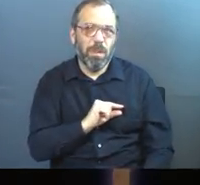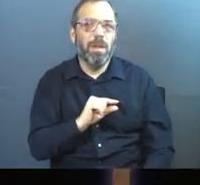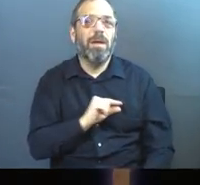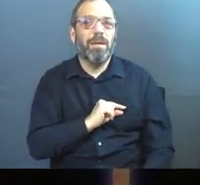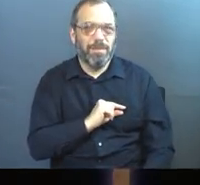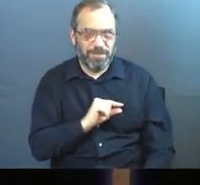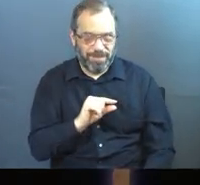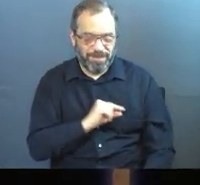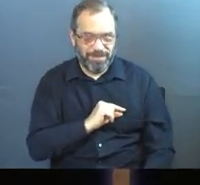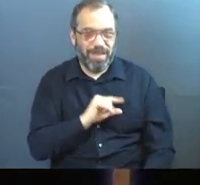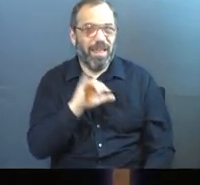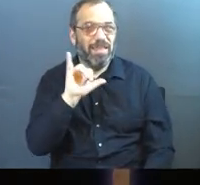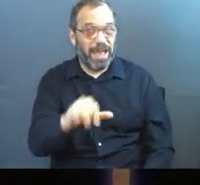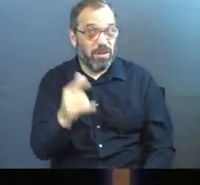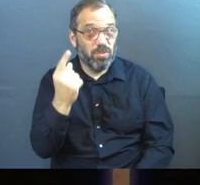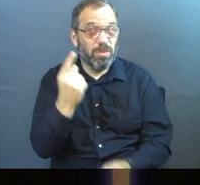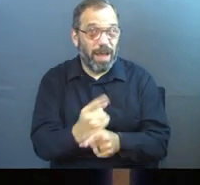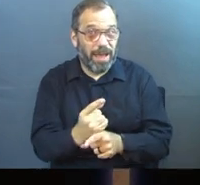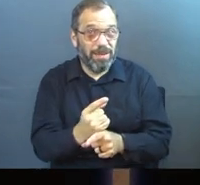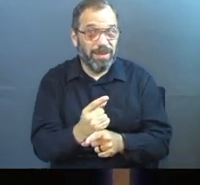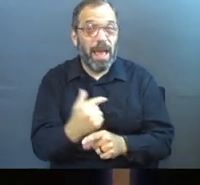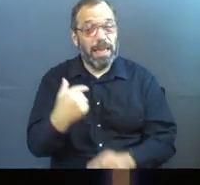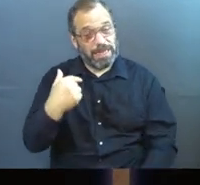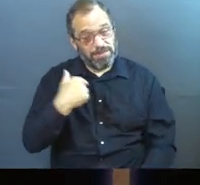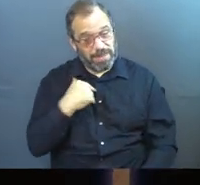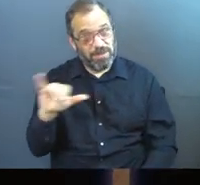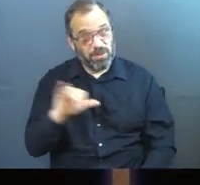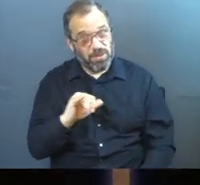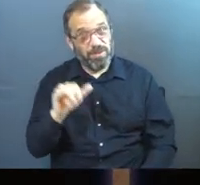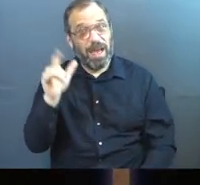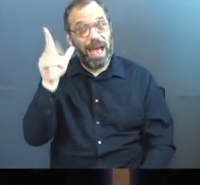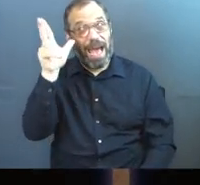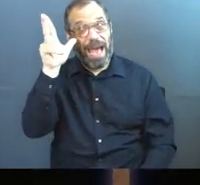you're hearing right, because that's what I hear as well.